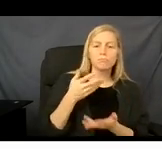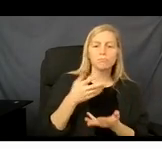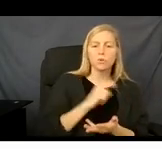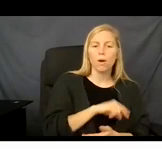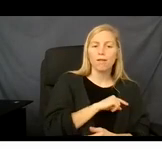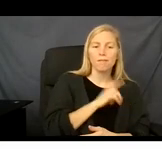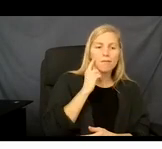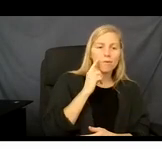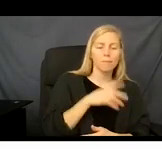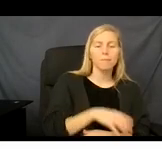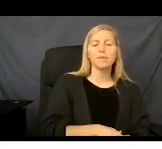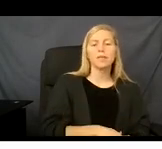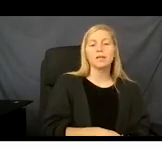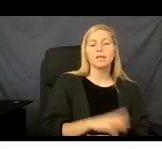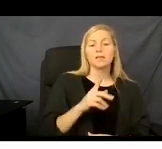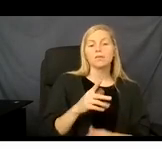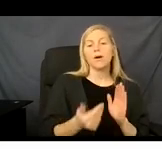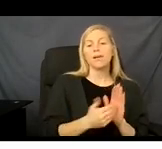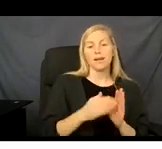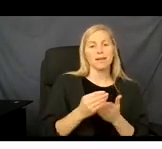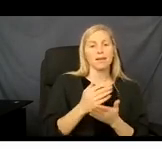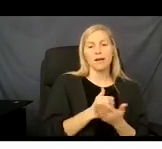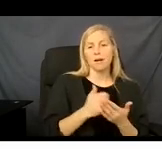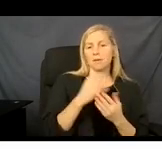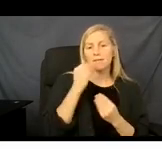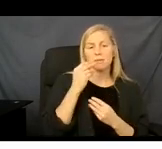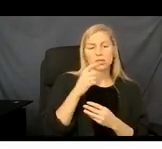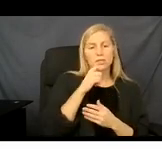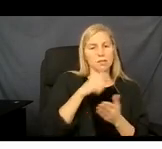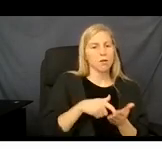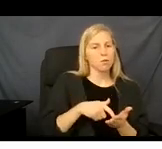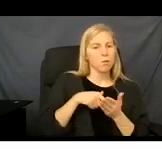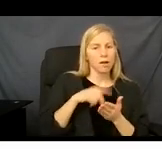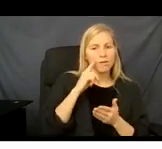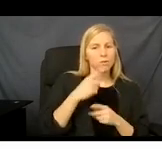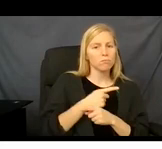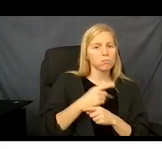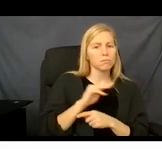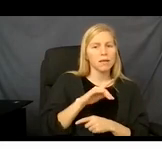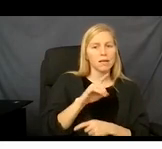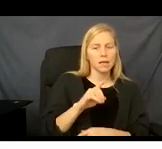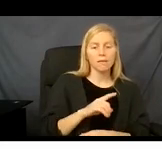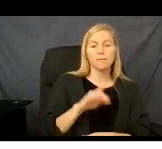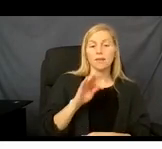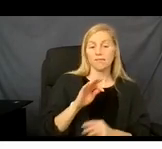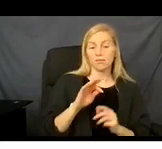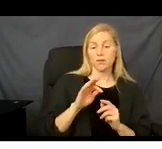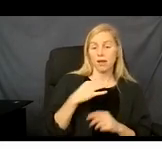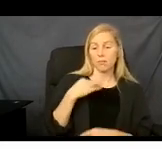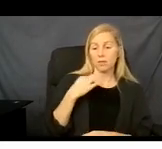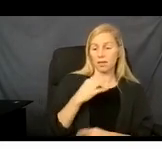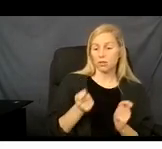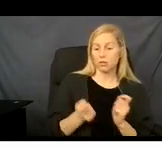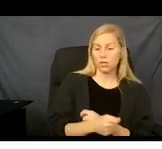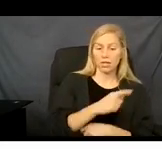income information is not required. So, if you change your application from financial to